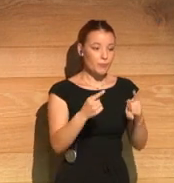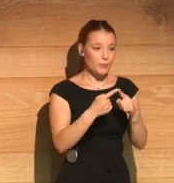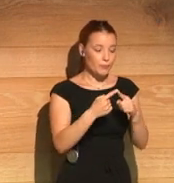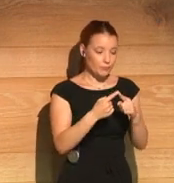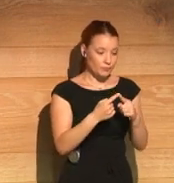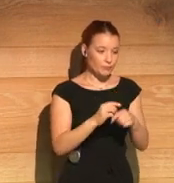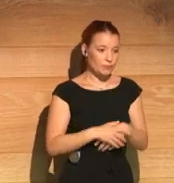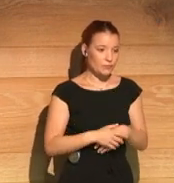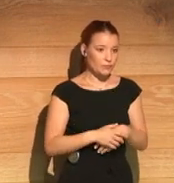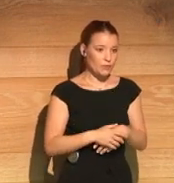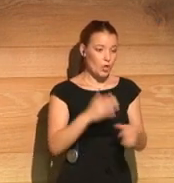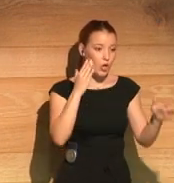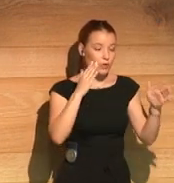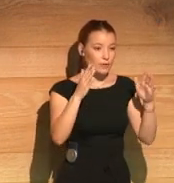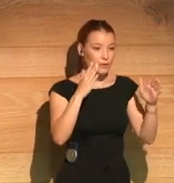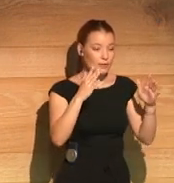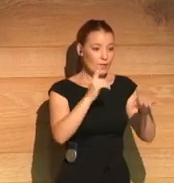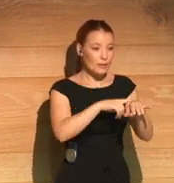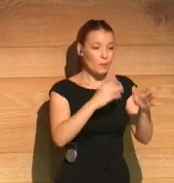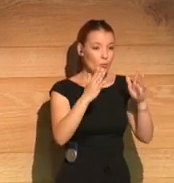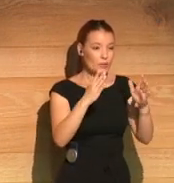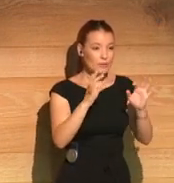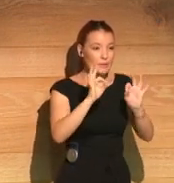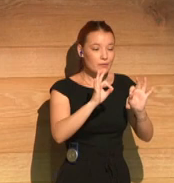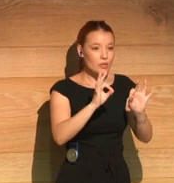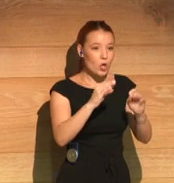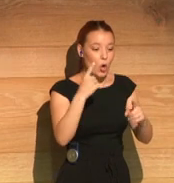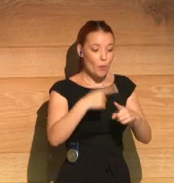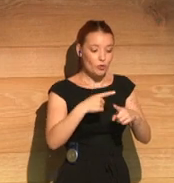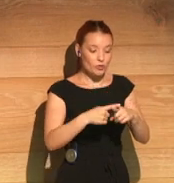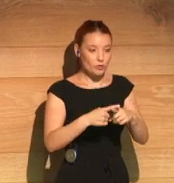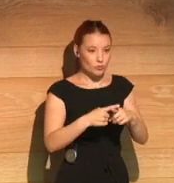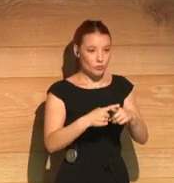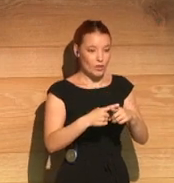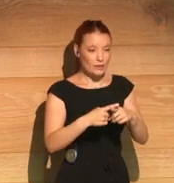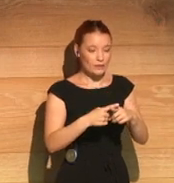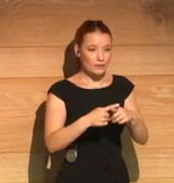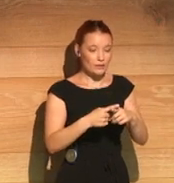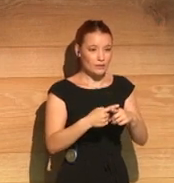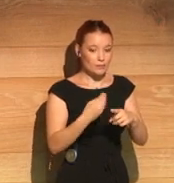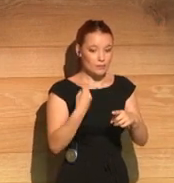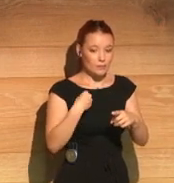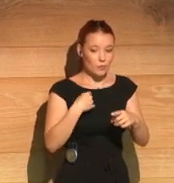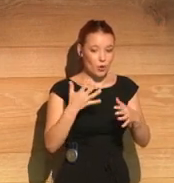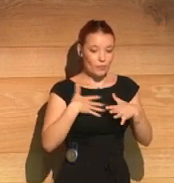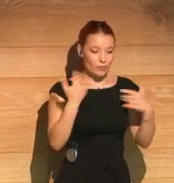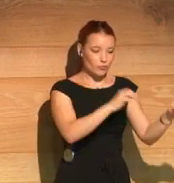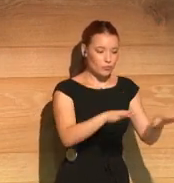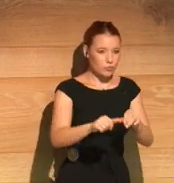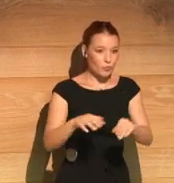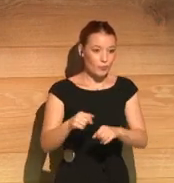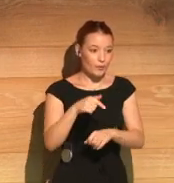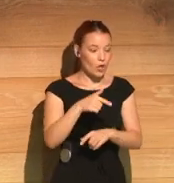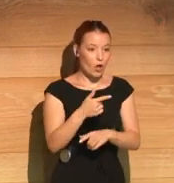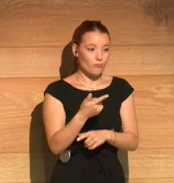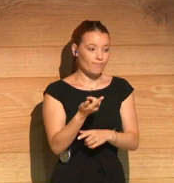identify them with it very much. One says, at the time, homosexuals got what they could, wherever they could, and they